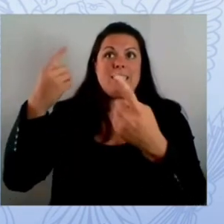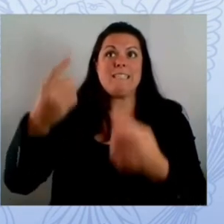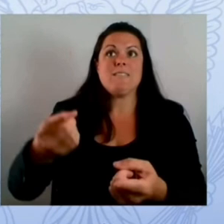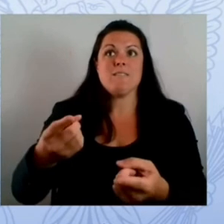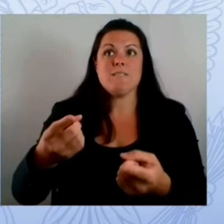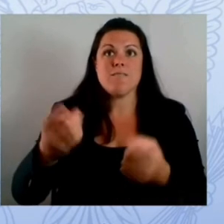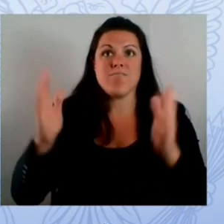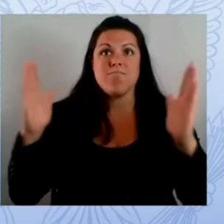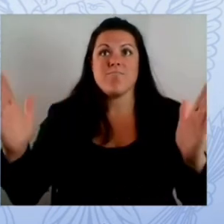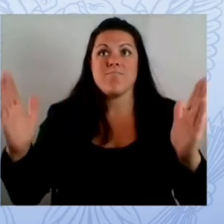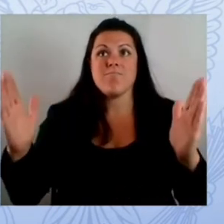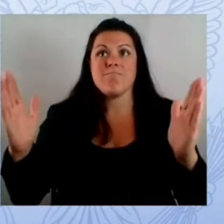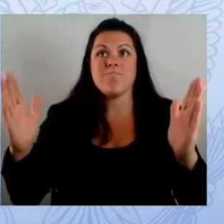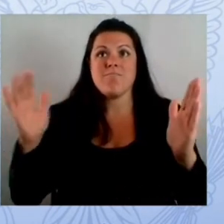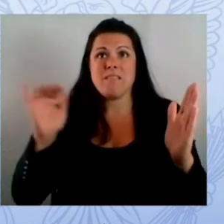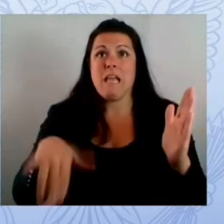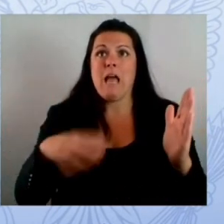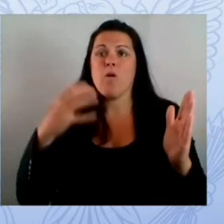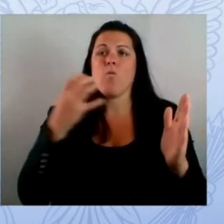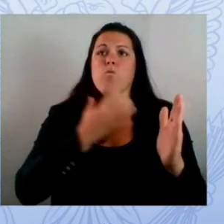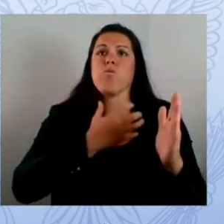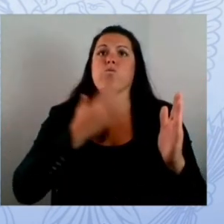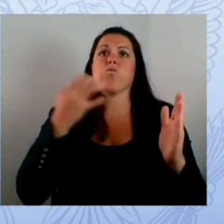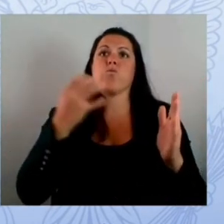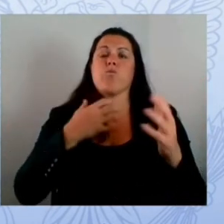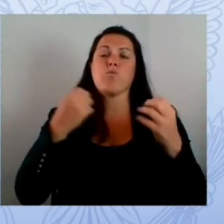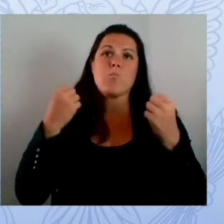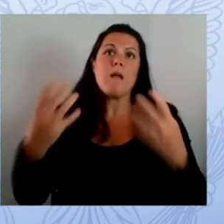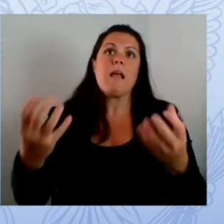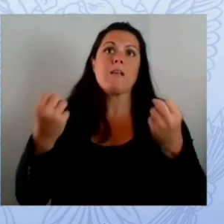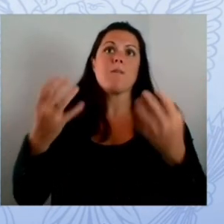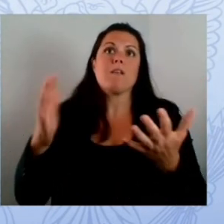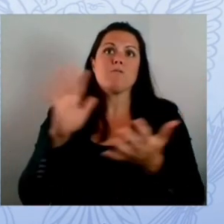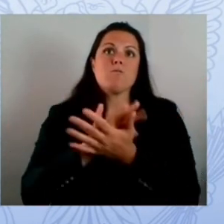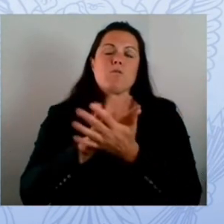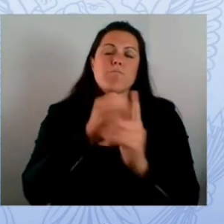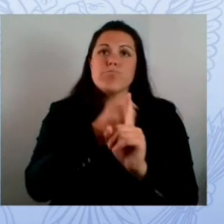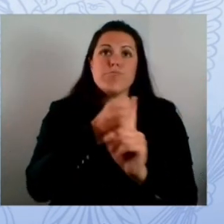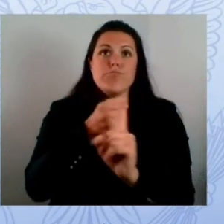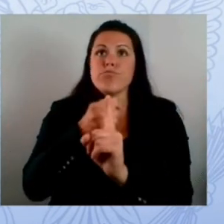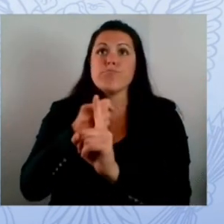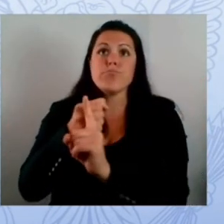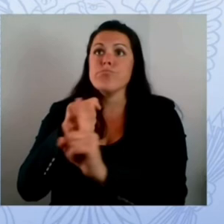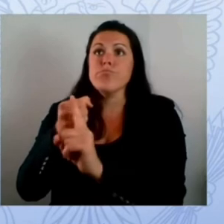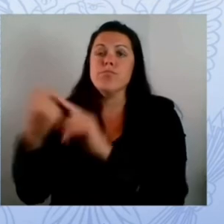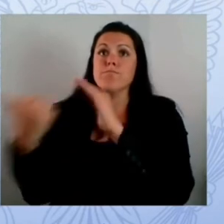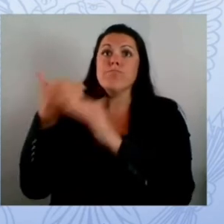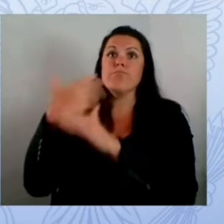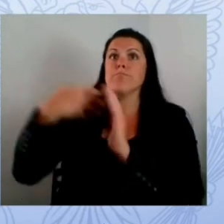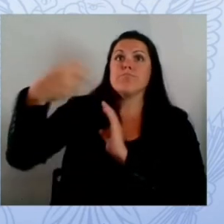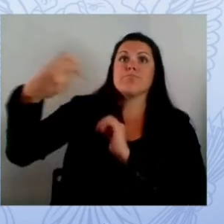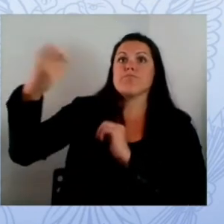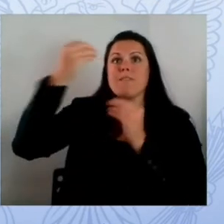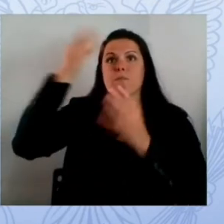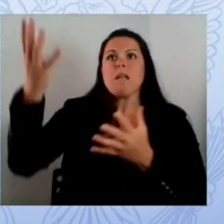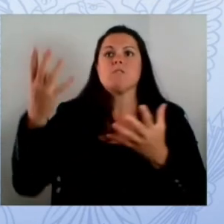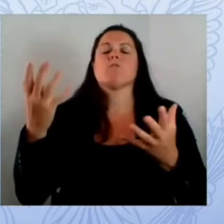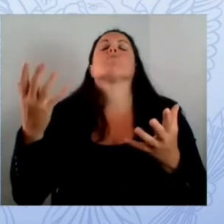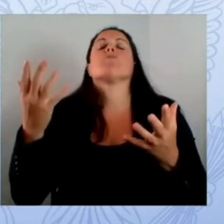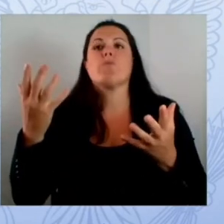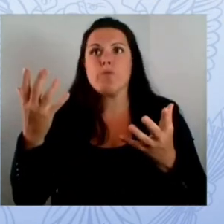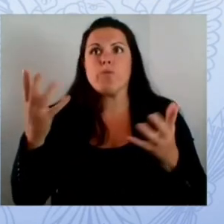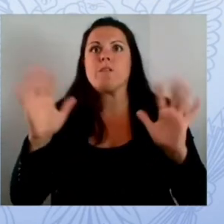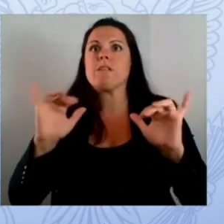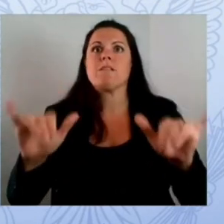the knowledge it's the resources and it's the people levels of action to implement a real response here so that we can address